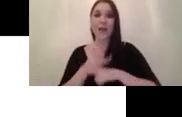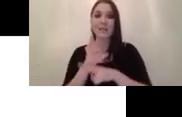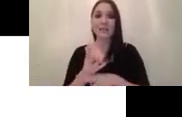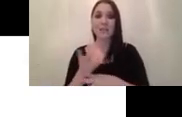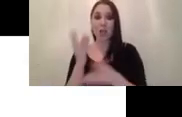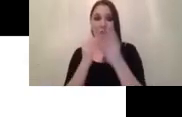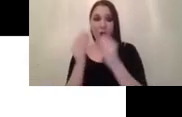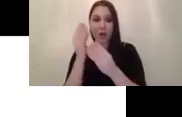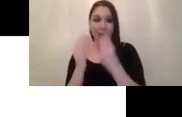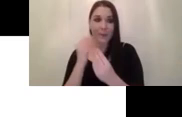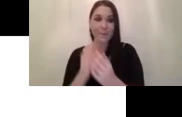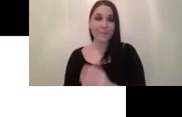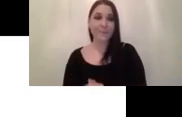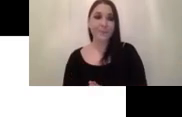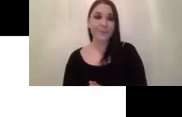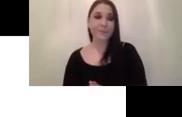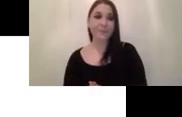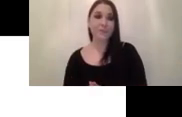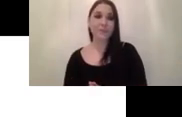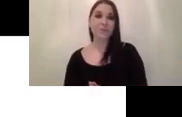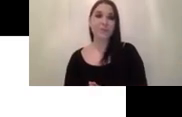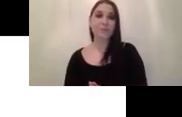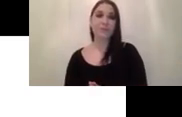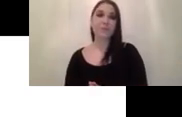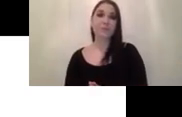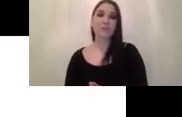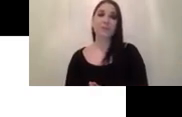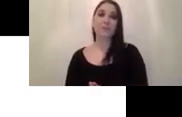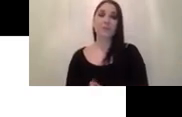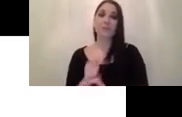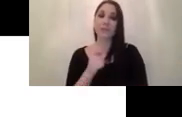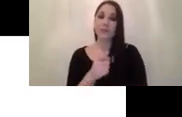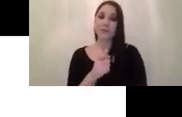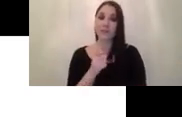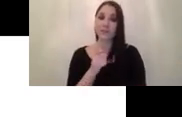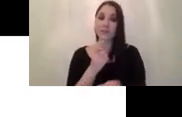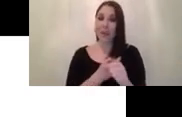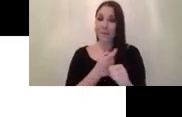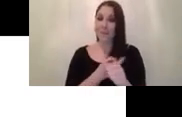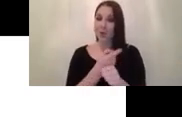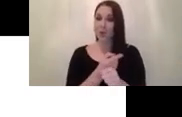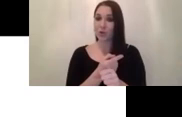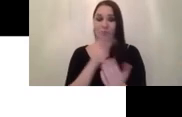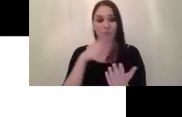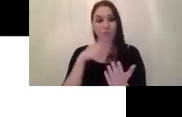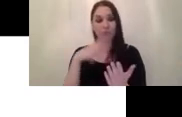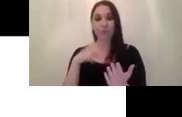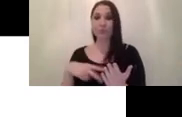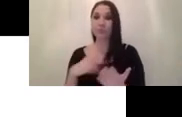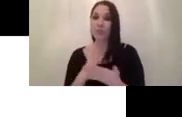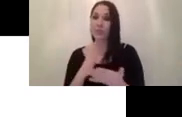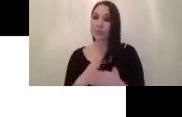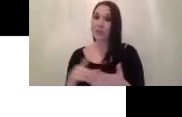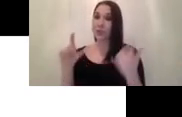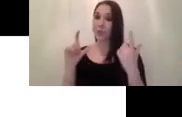again this is a paper really uh really cool and published